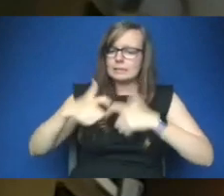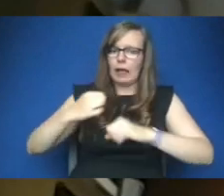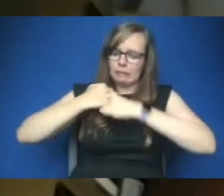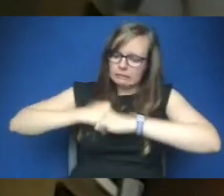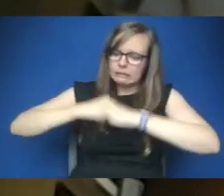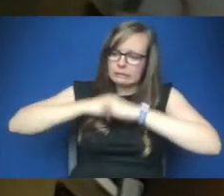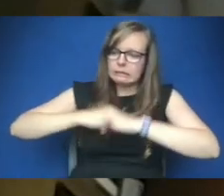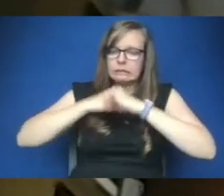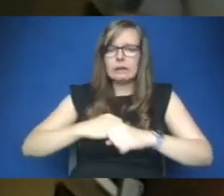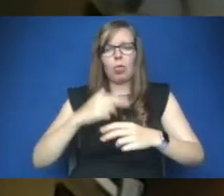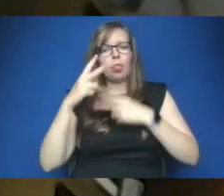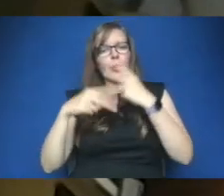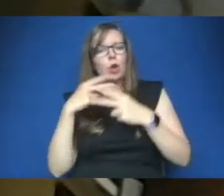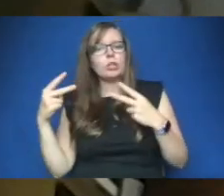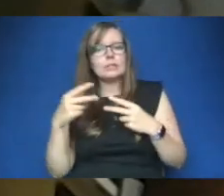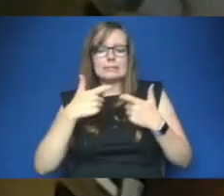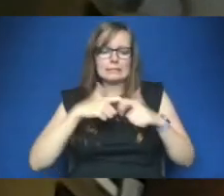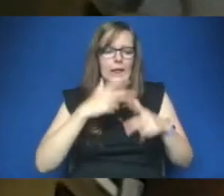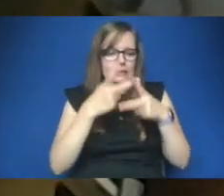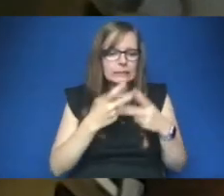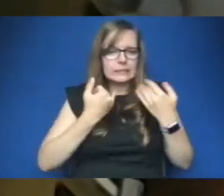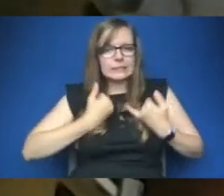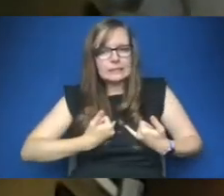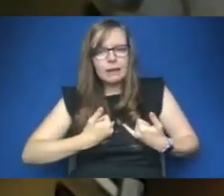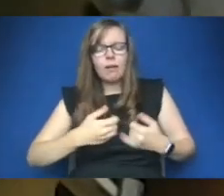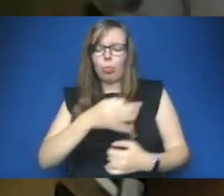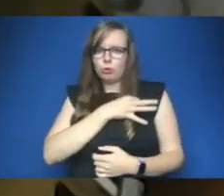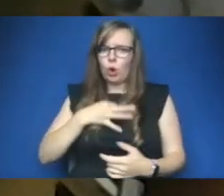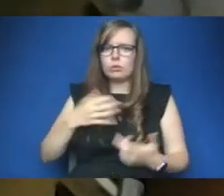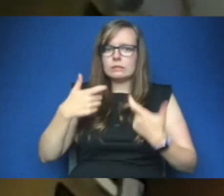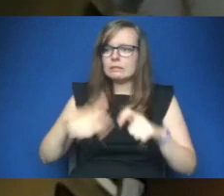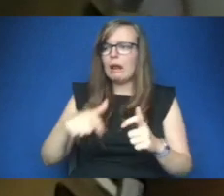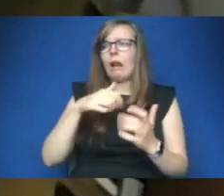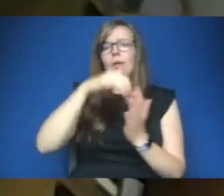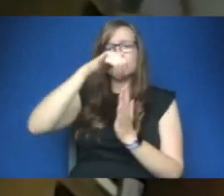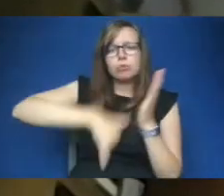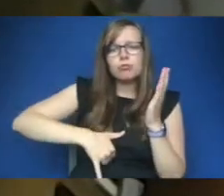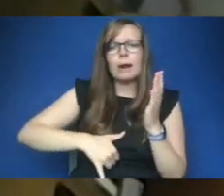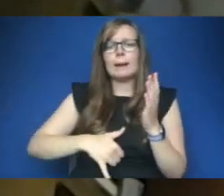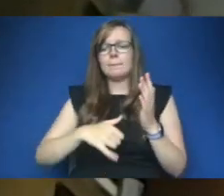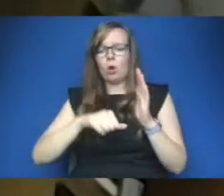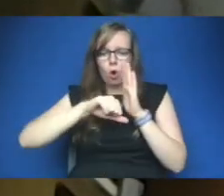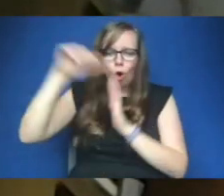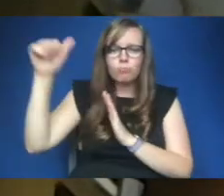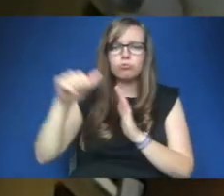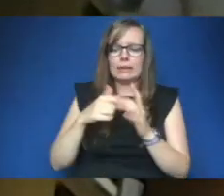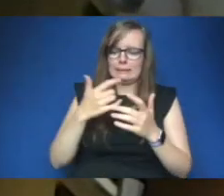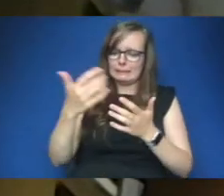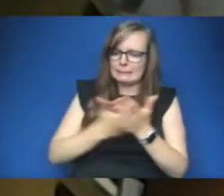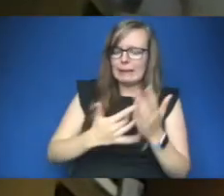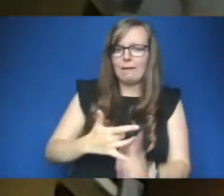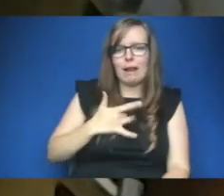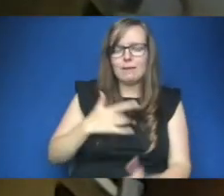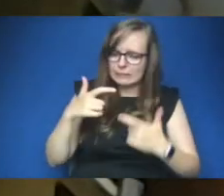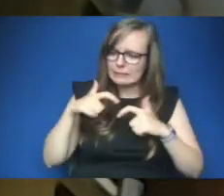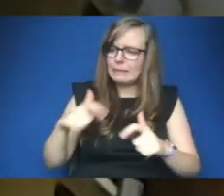the nurses still care for sick and the doctors still prescribe and respirate and ventilate and operate to save lives we've become used